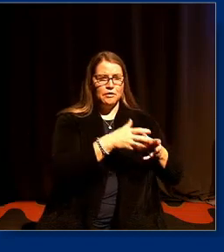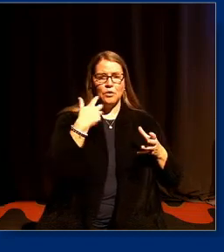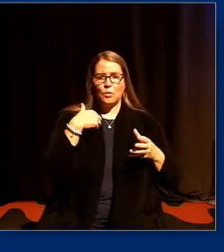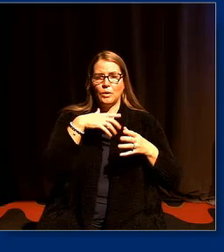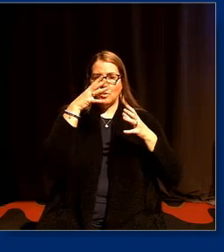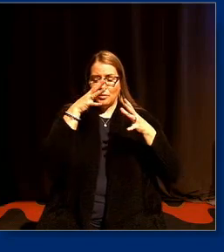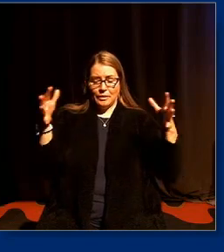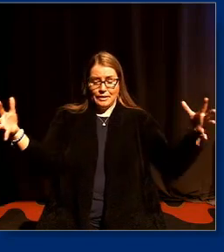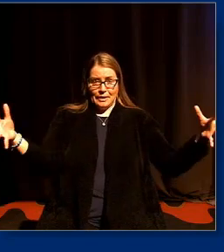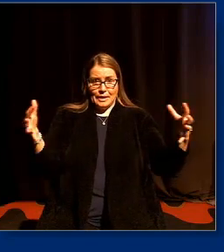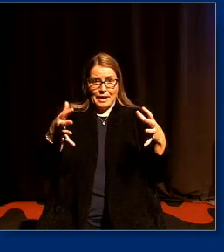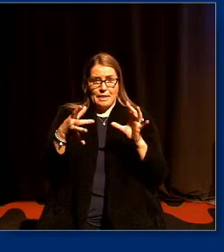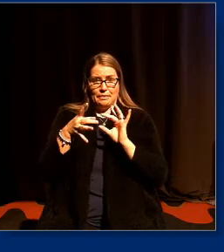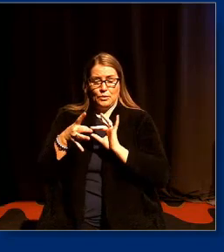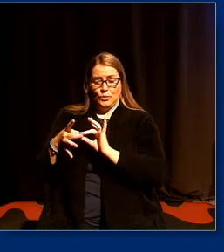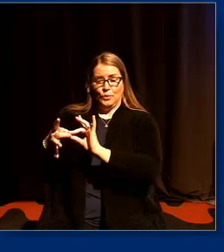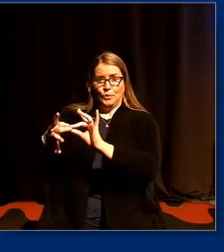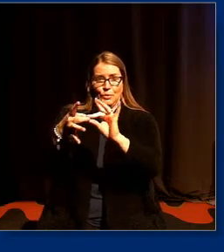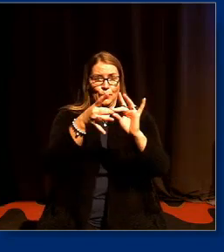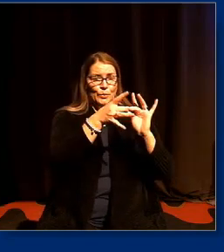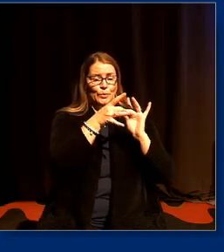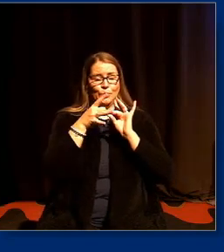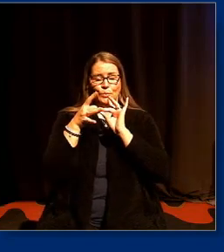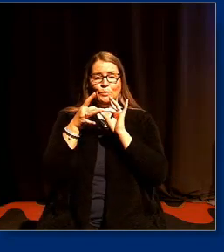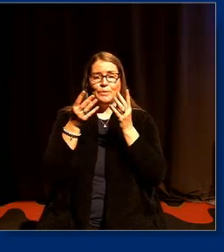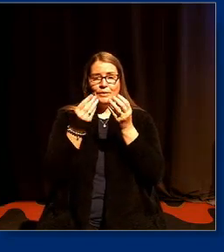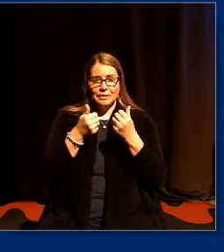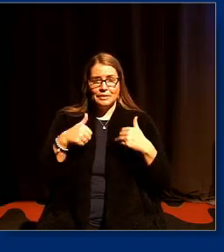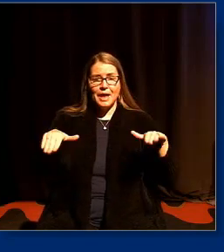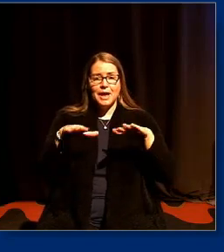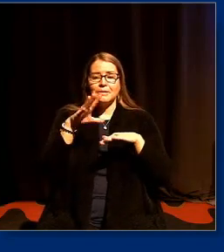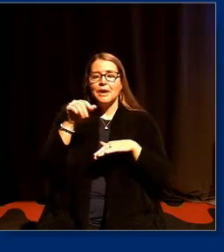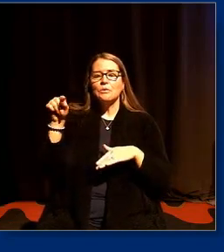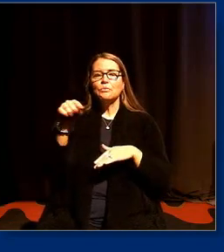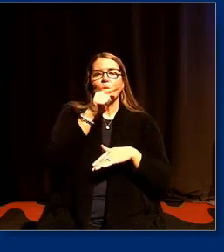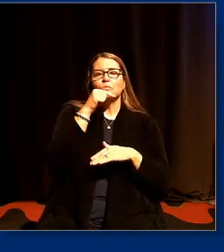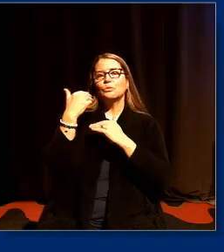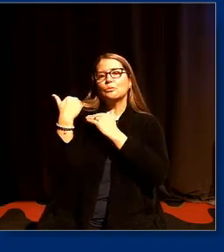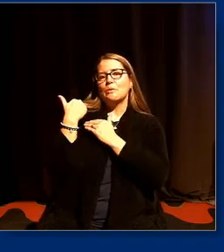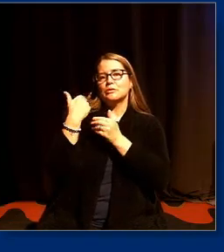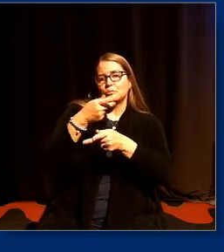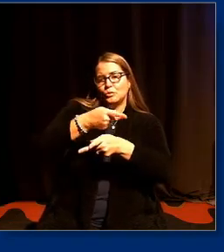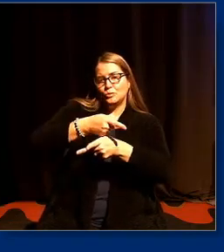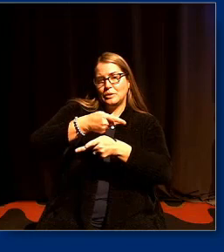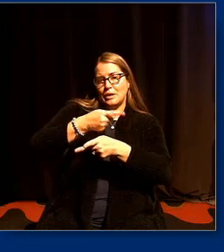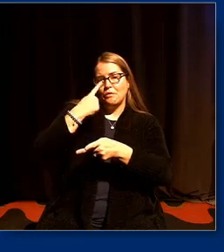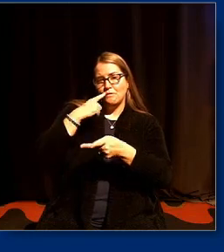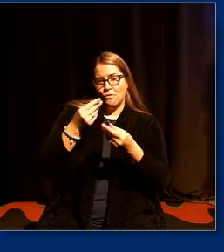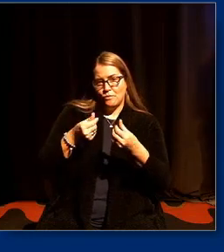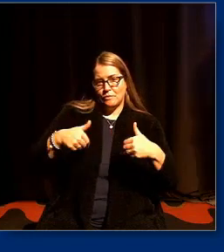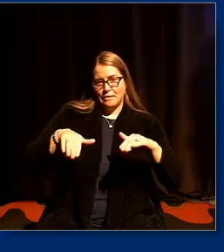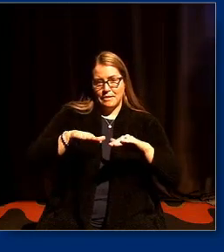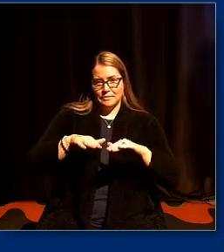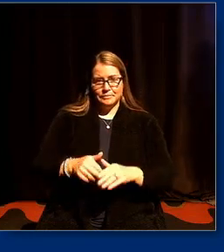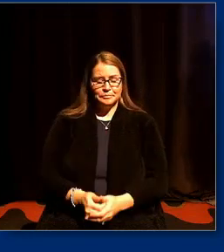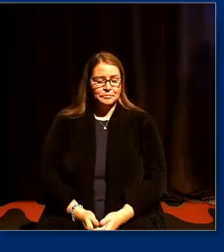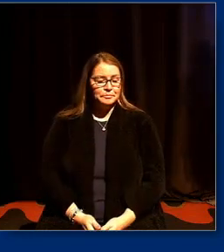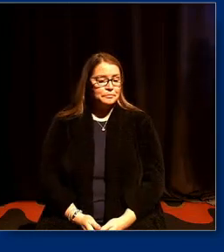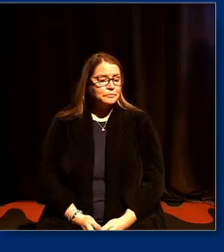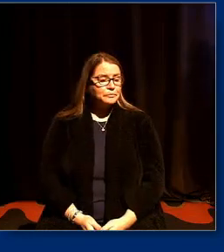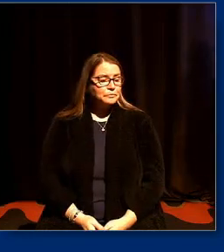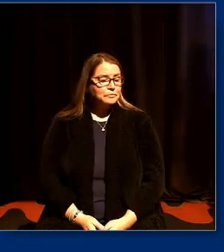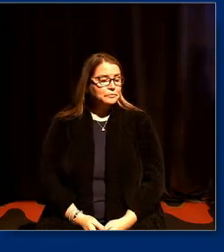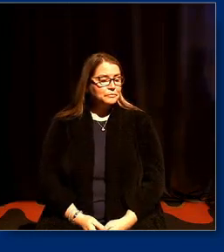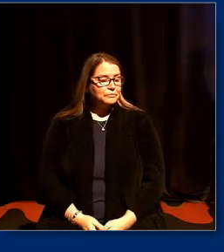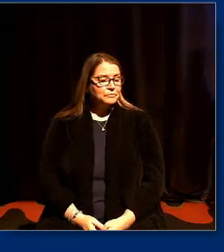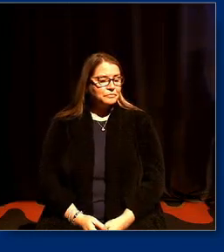community with one another the lands and its stewards I'm sorry I have to lower this